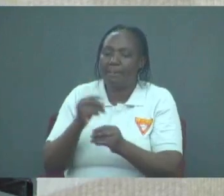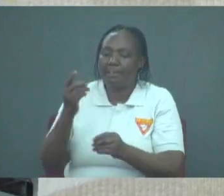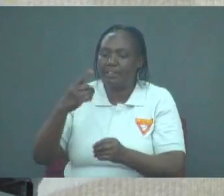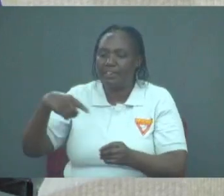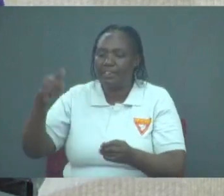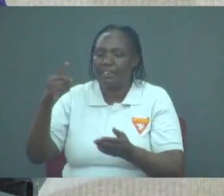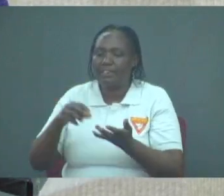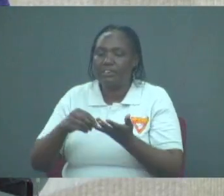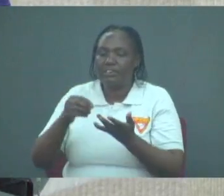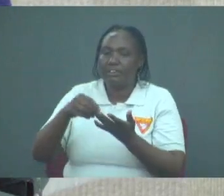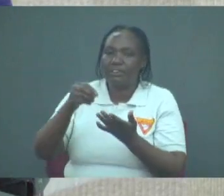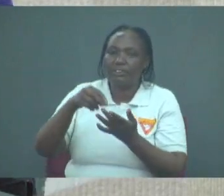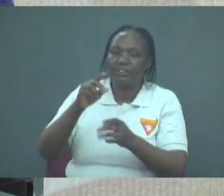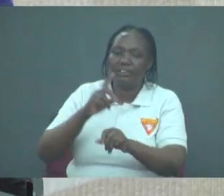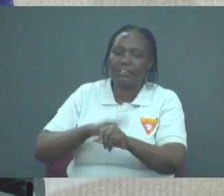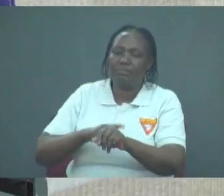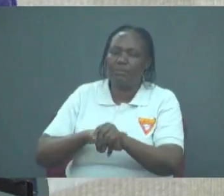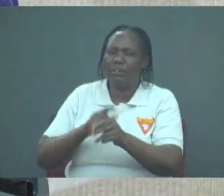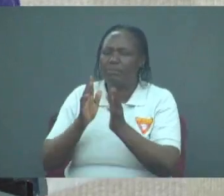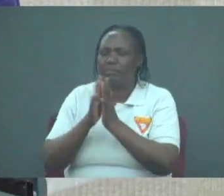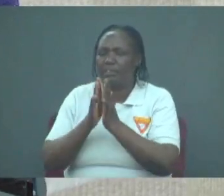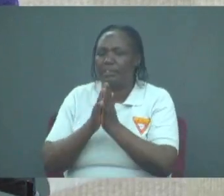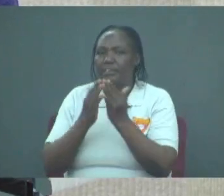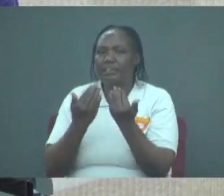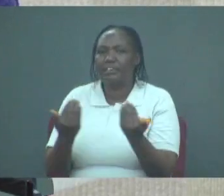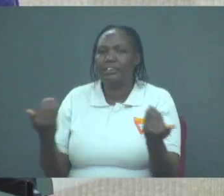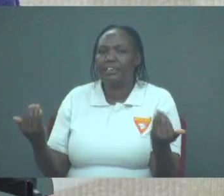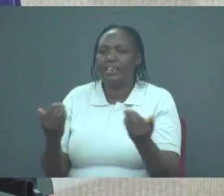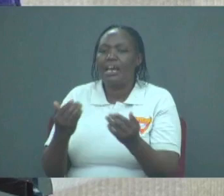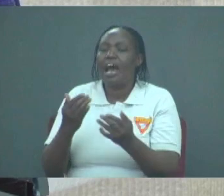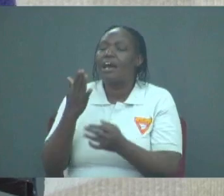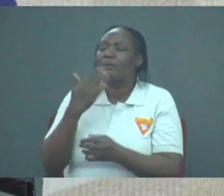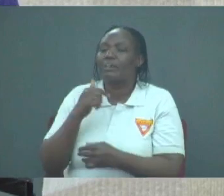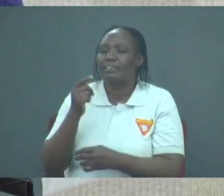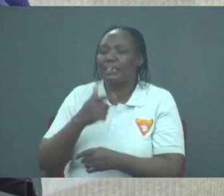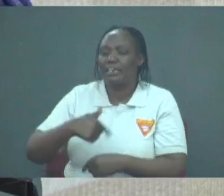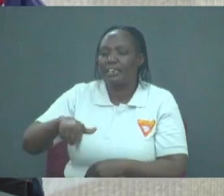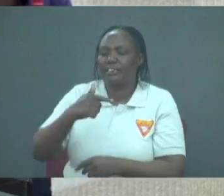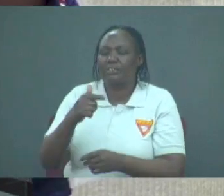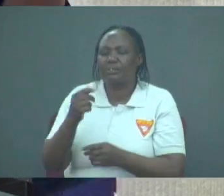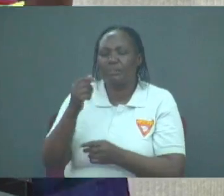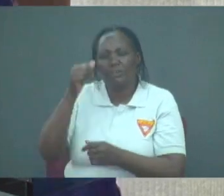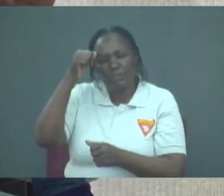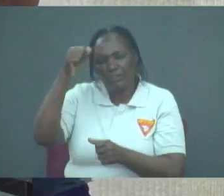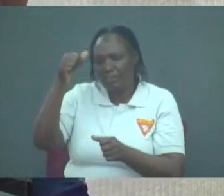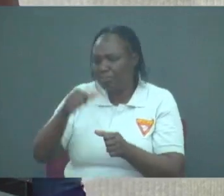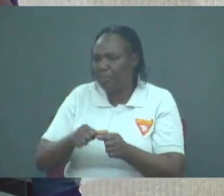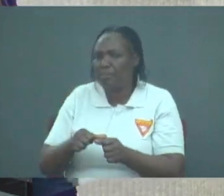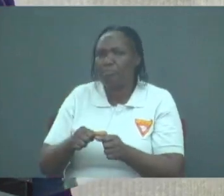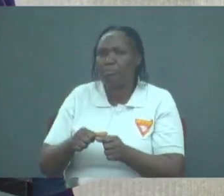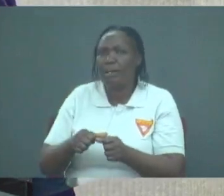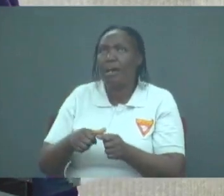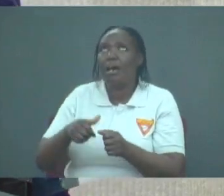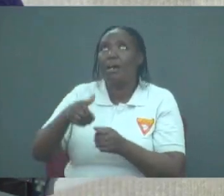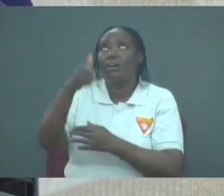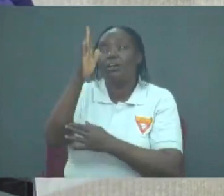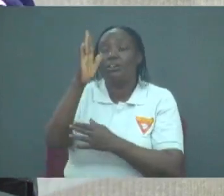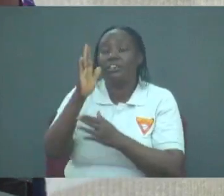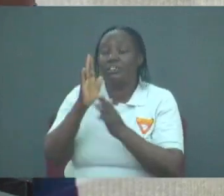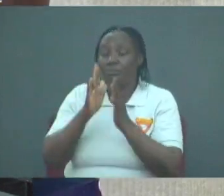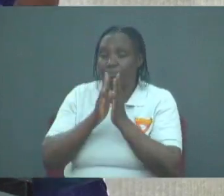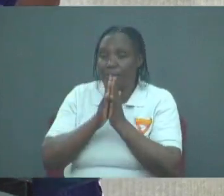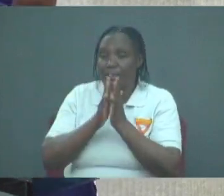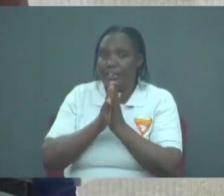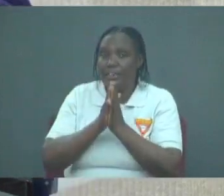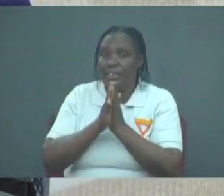you pray as children, I want you to remember the Lord's prayer. Not as the only prayer that you pray, but as a